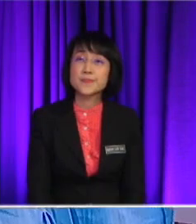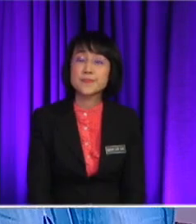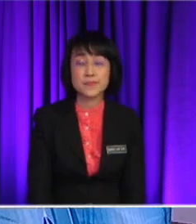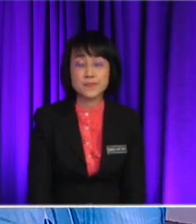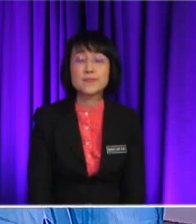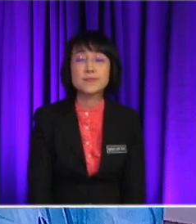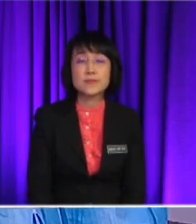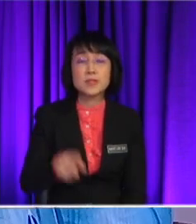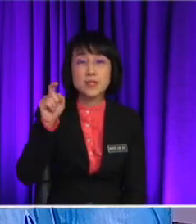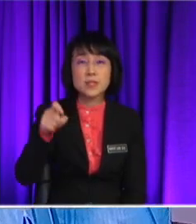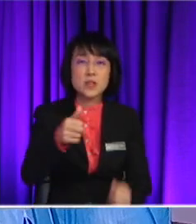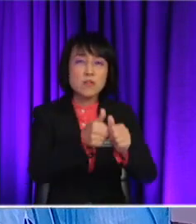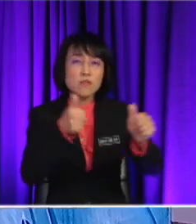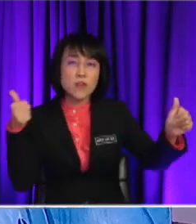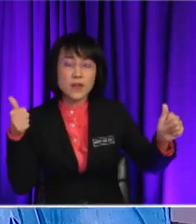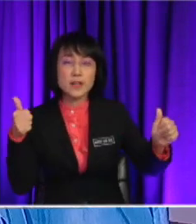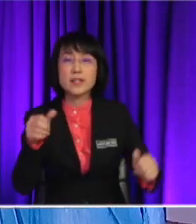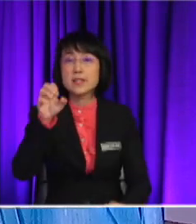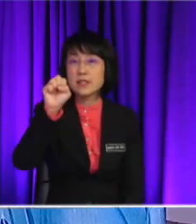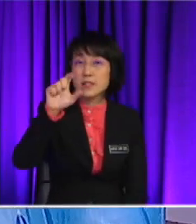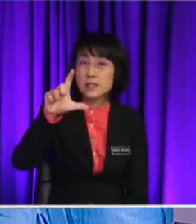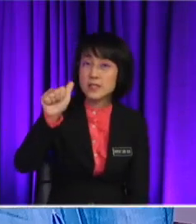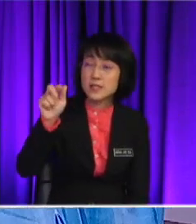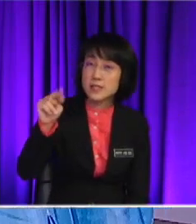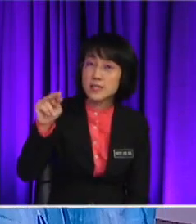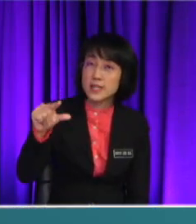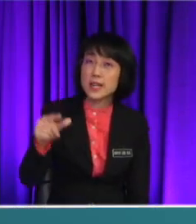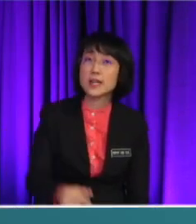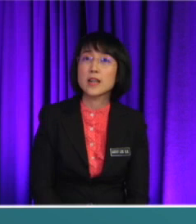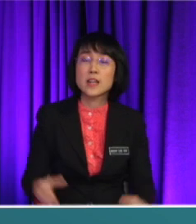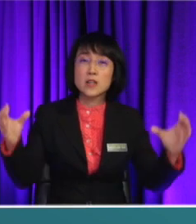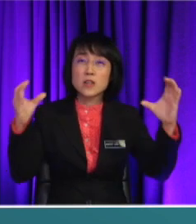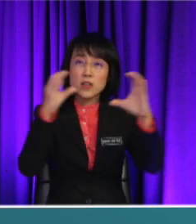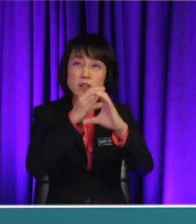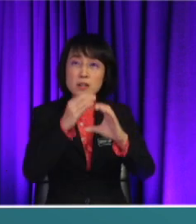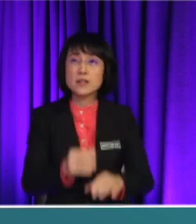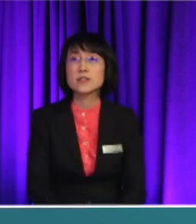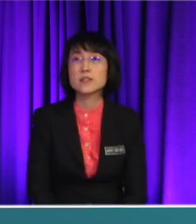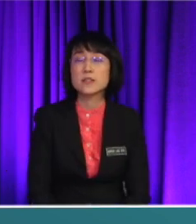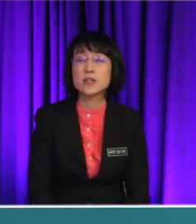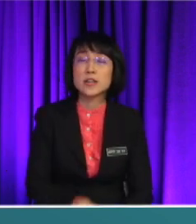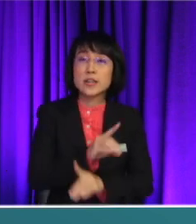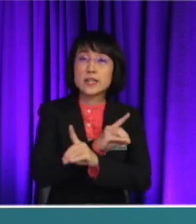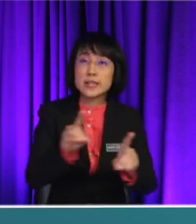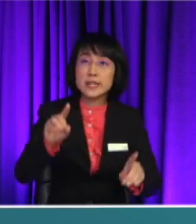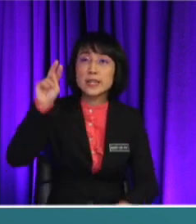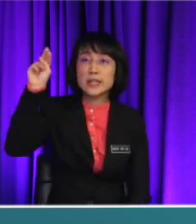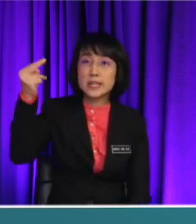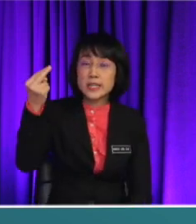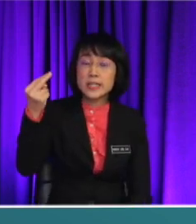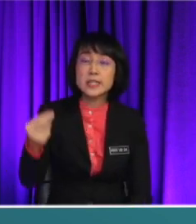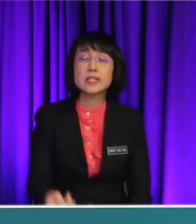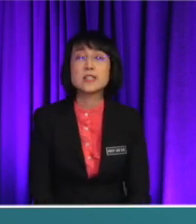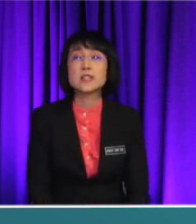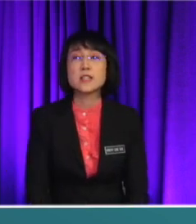avoid this kind of slang And then for the contractions For example, like didn't, isn't, shouldn't Or sometimes like the informal,